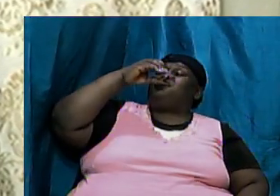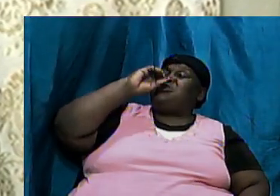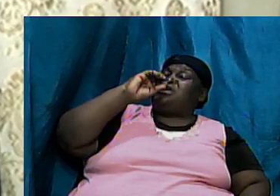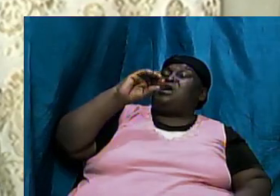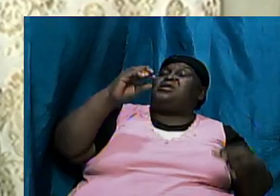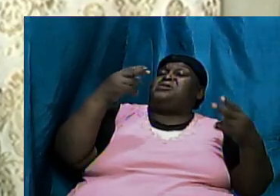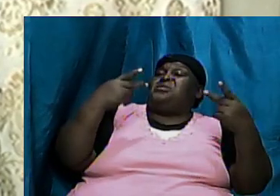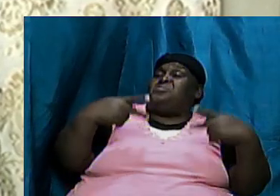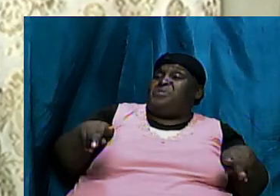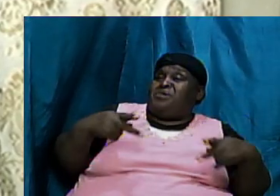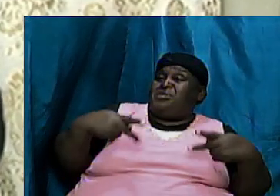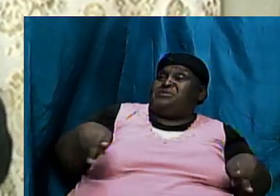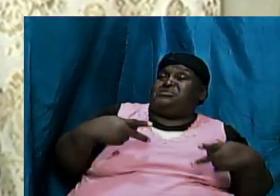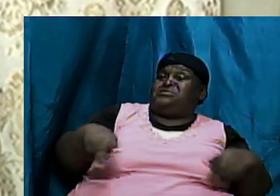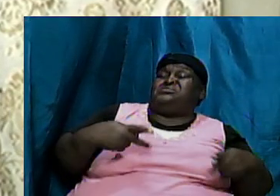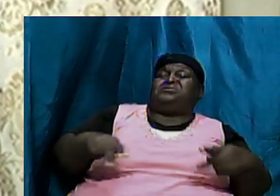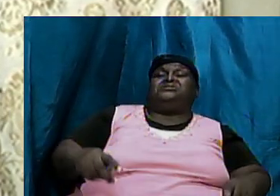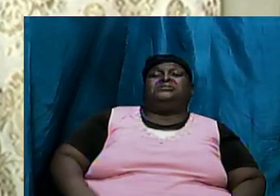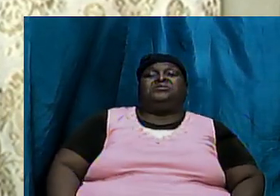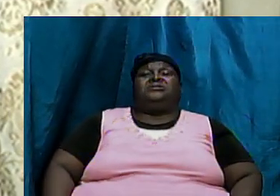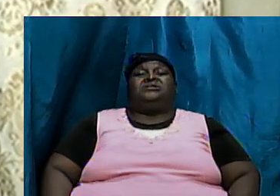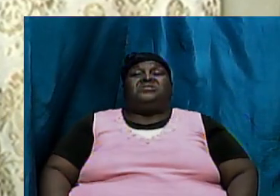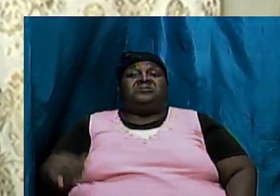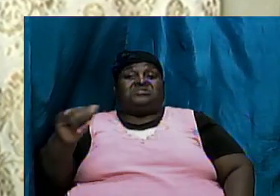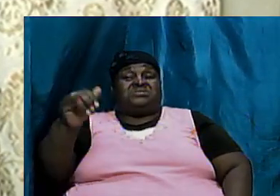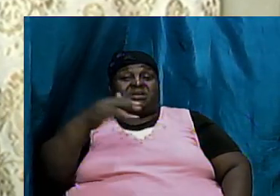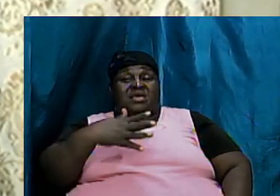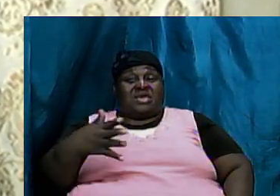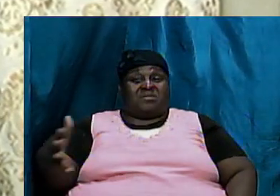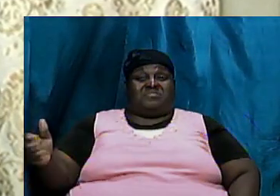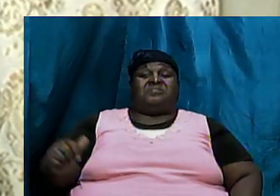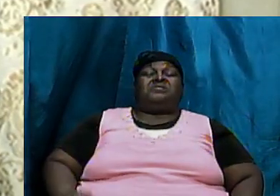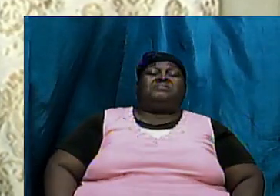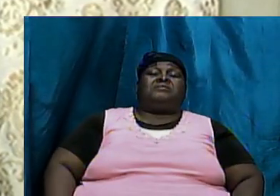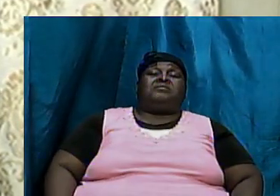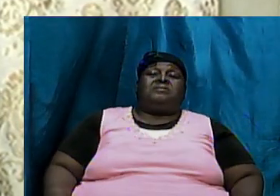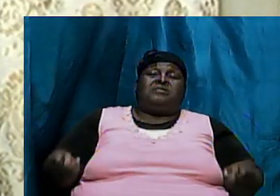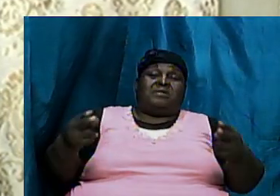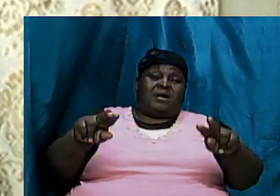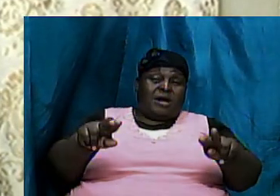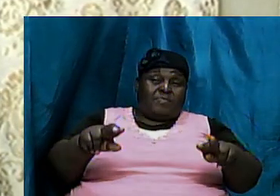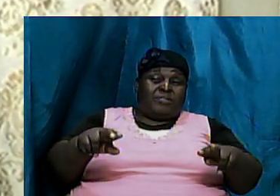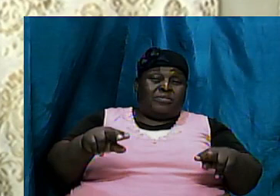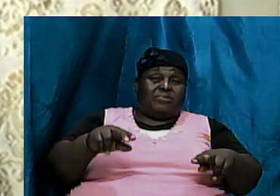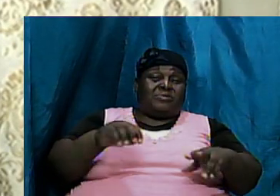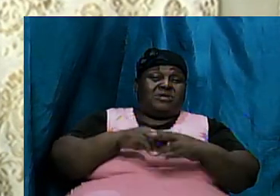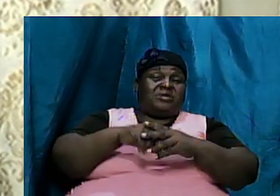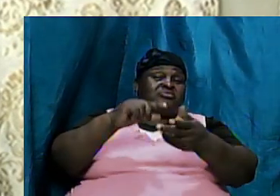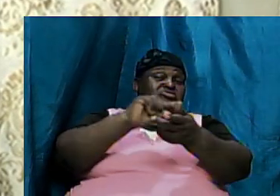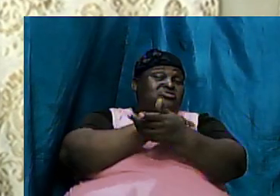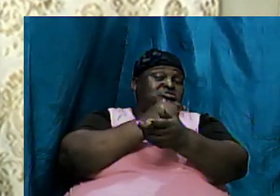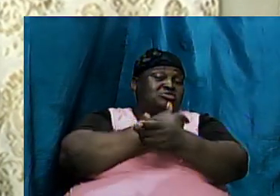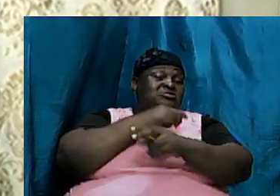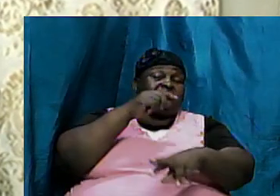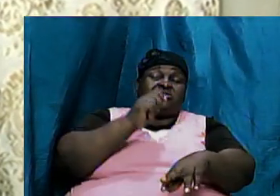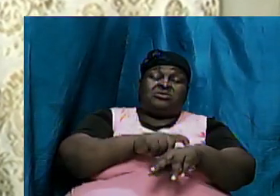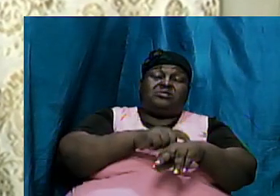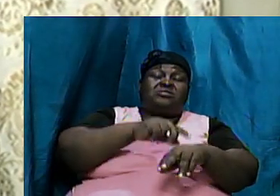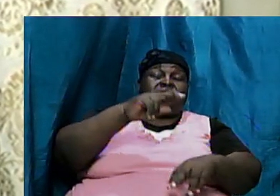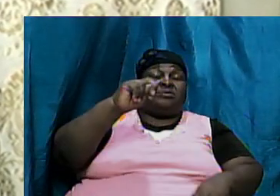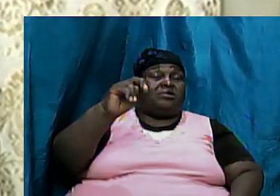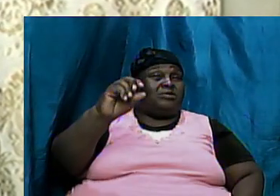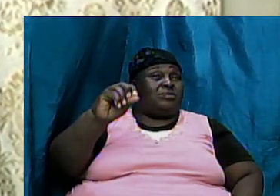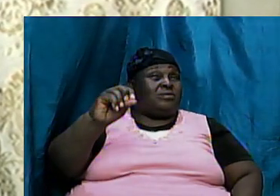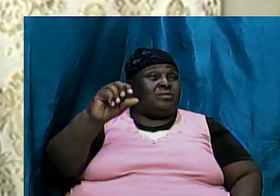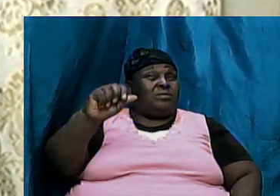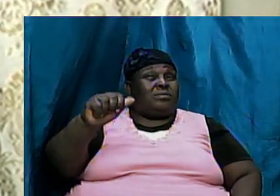party it was the same thing that happened look at Genesis in there in the time with Noah it was the same thing that